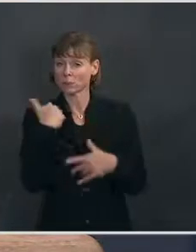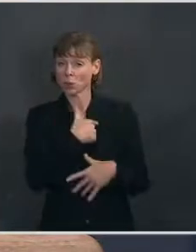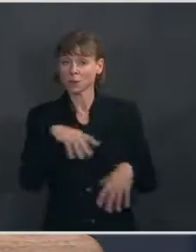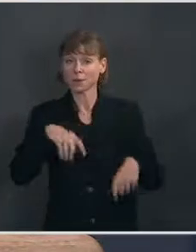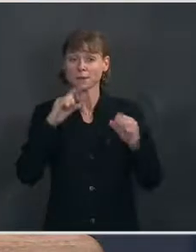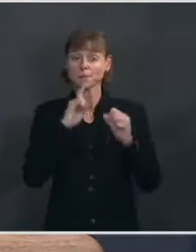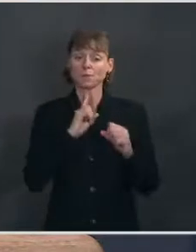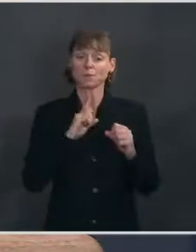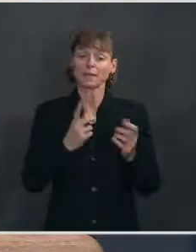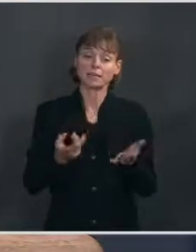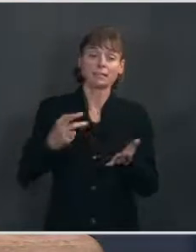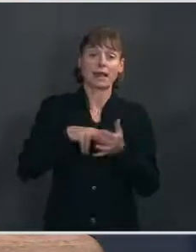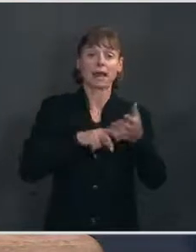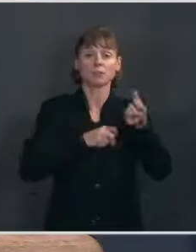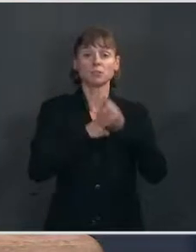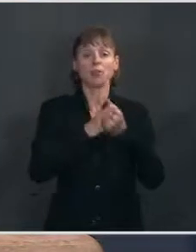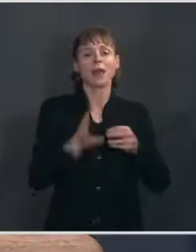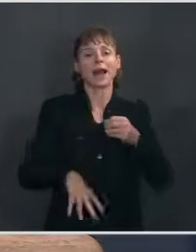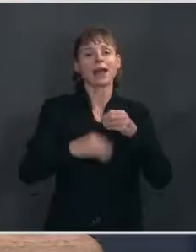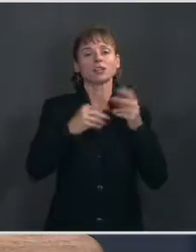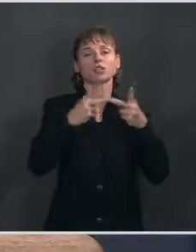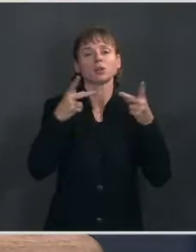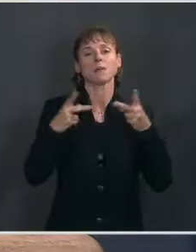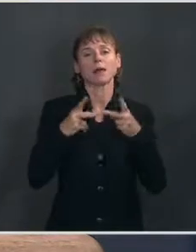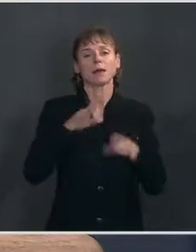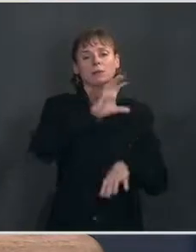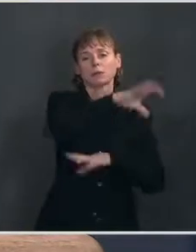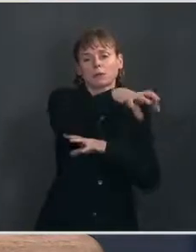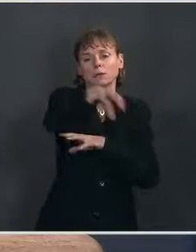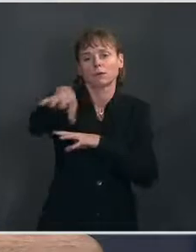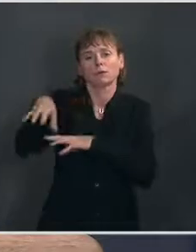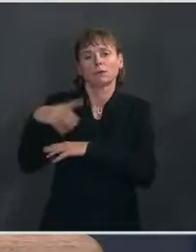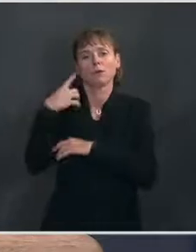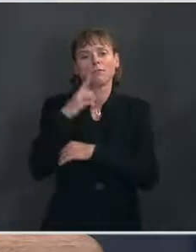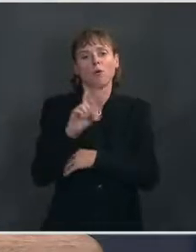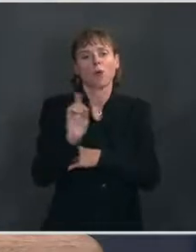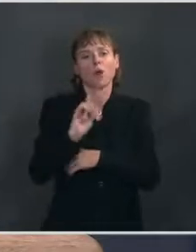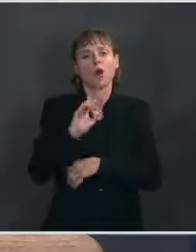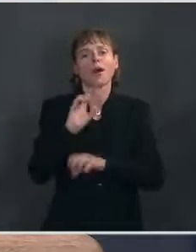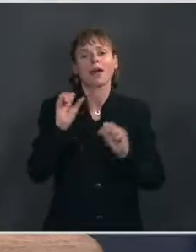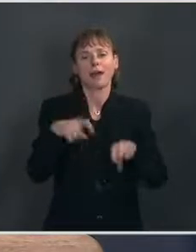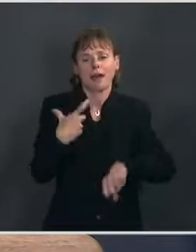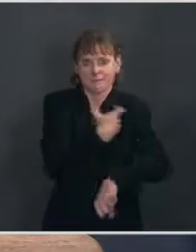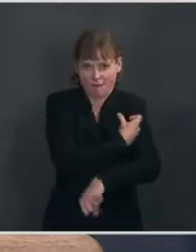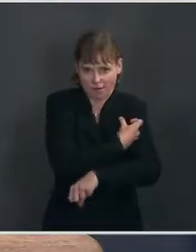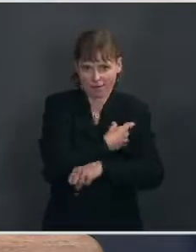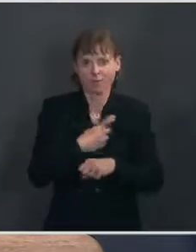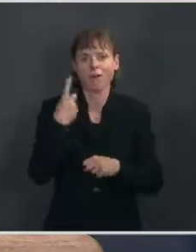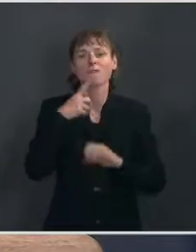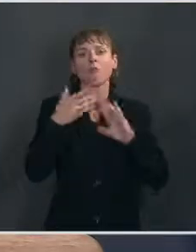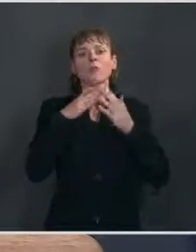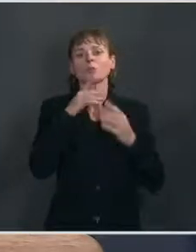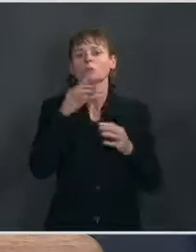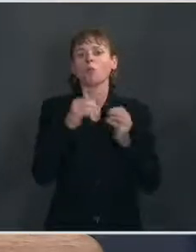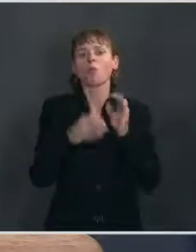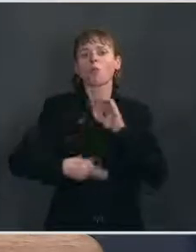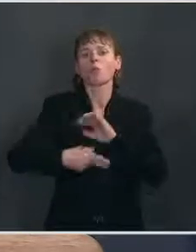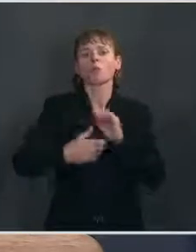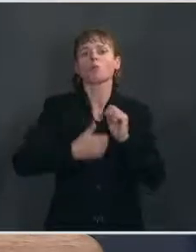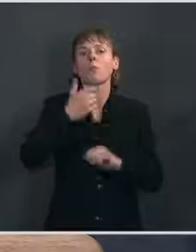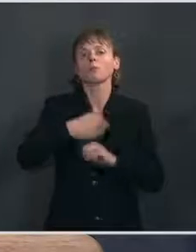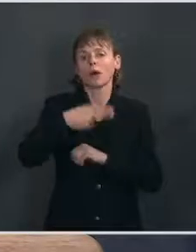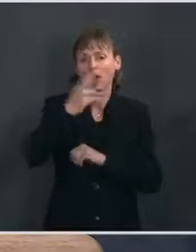standing up and supporting additional venues for vaccinations targeted at reaching those at the highest risk and the communities hardest hit by this pandemic. So,